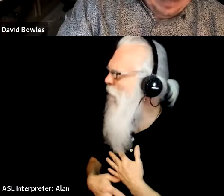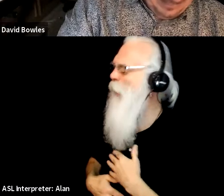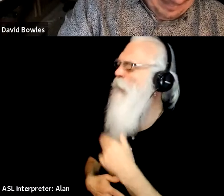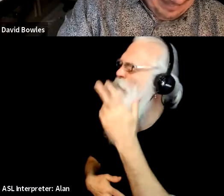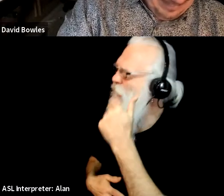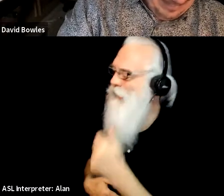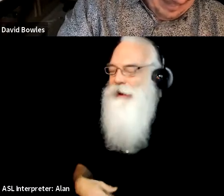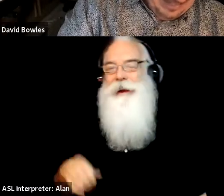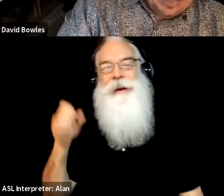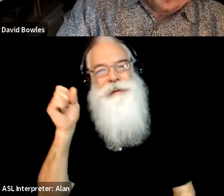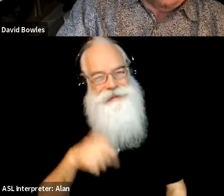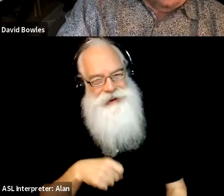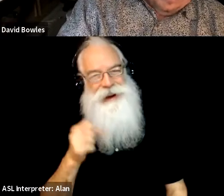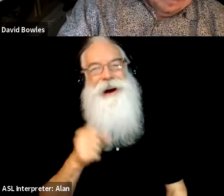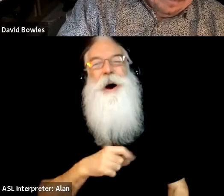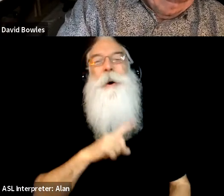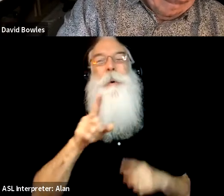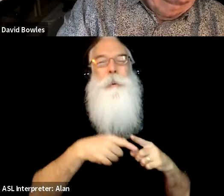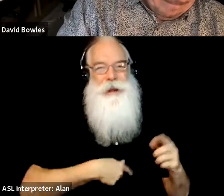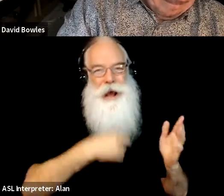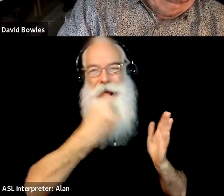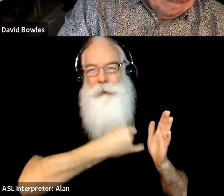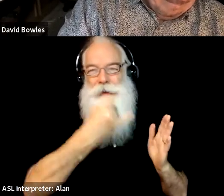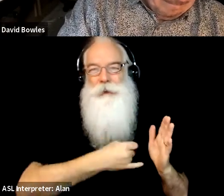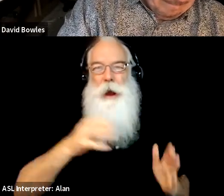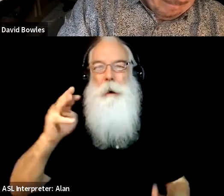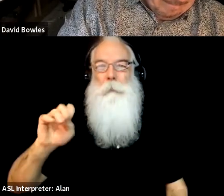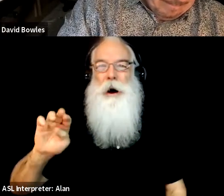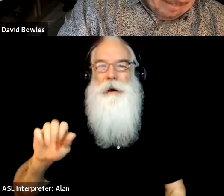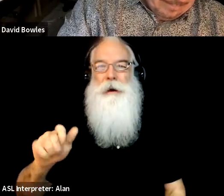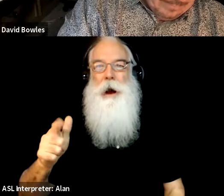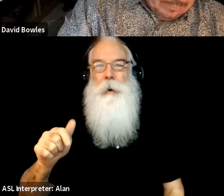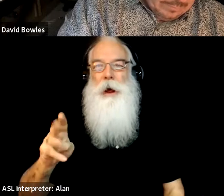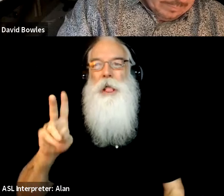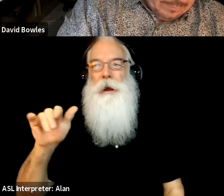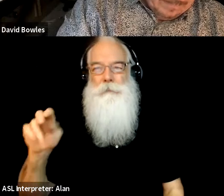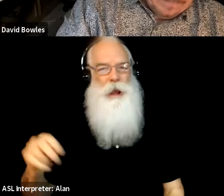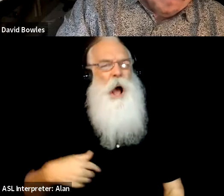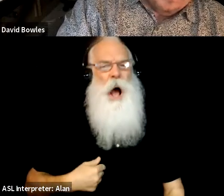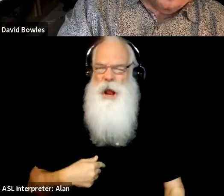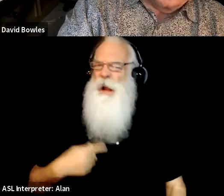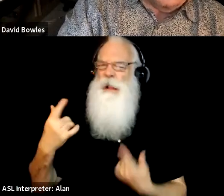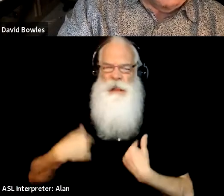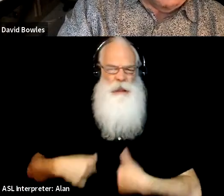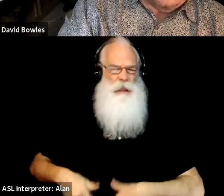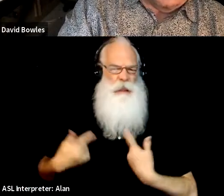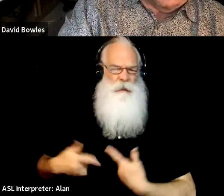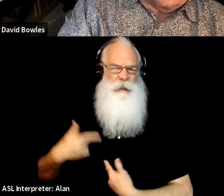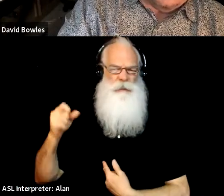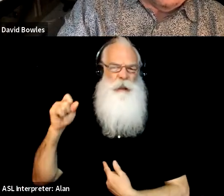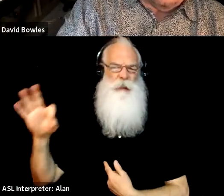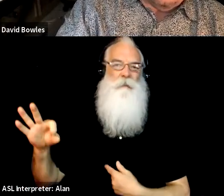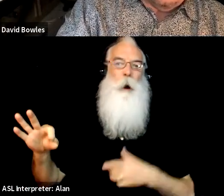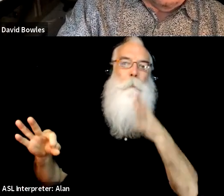it's hilarious because when I illustrated Mango Abuela and Me, I was still living in San Francisco and I, um, my mom lived in